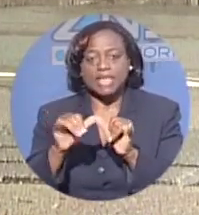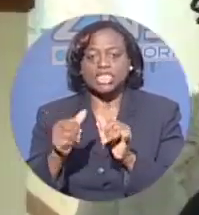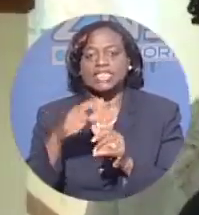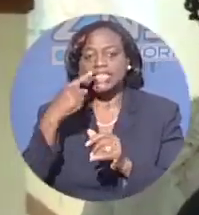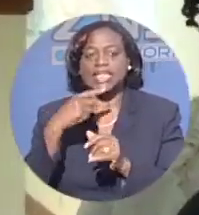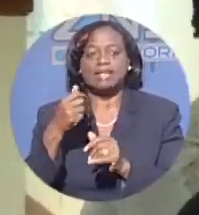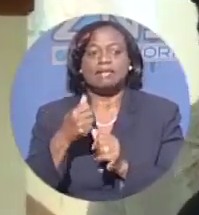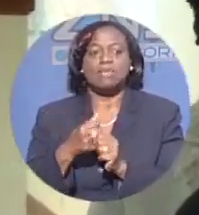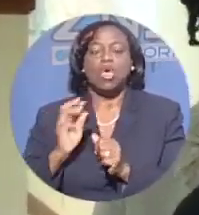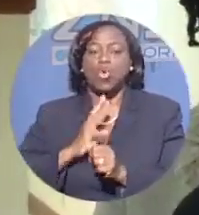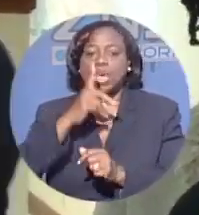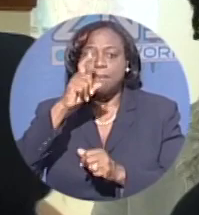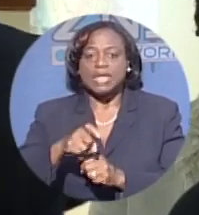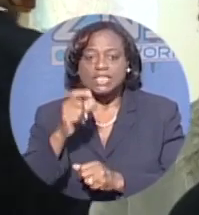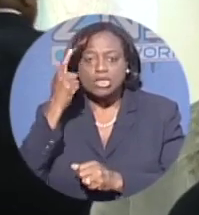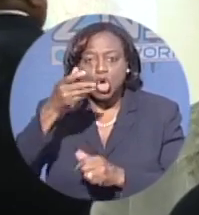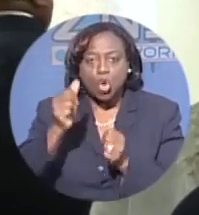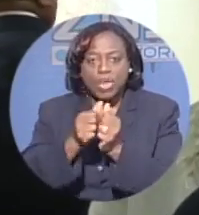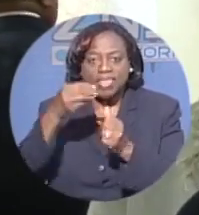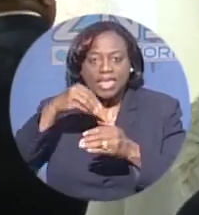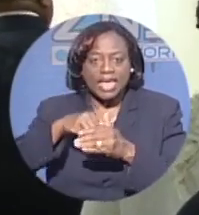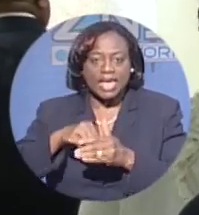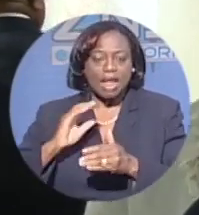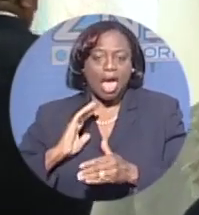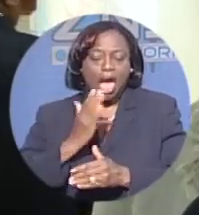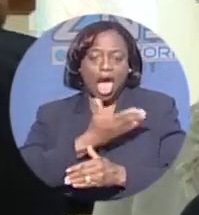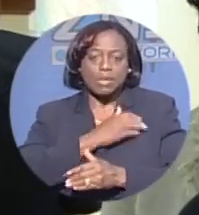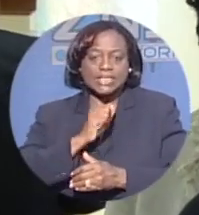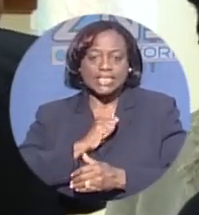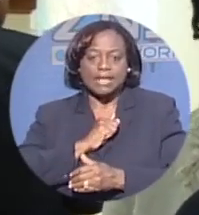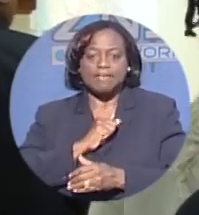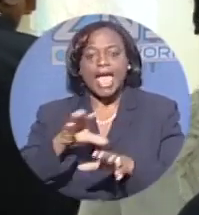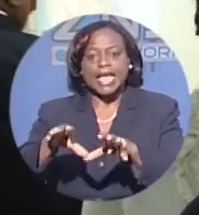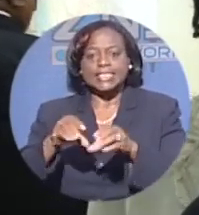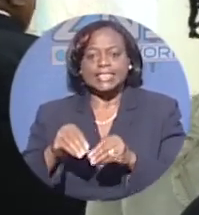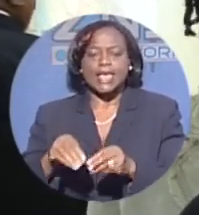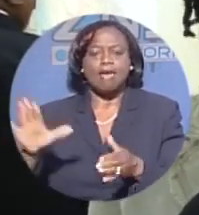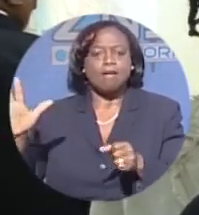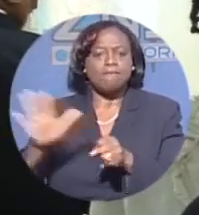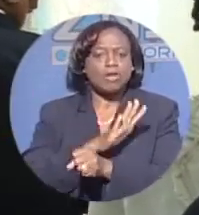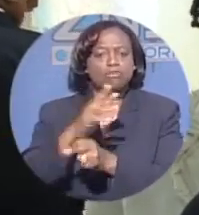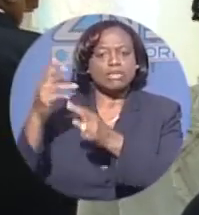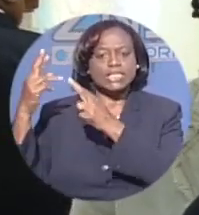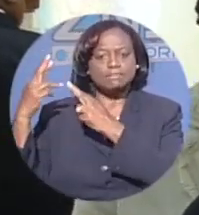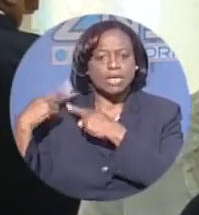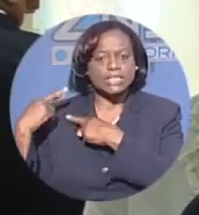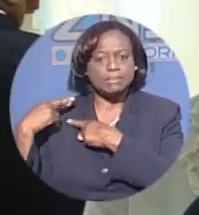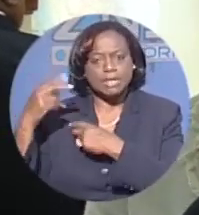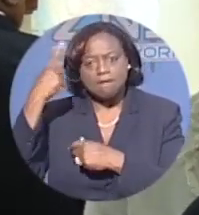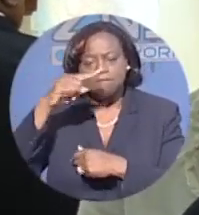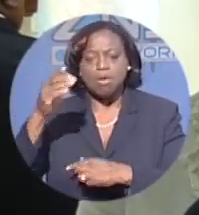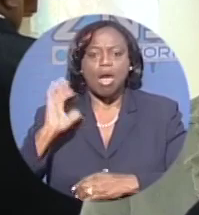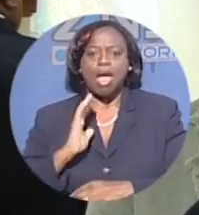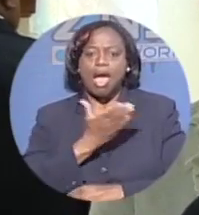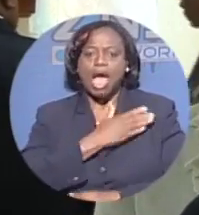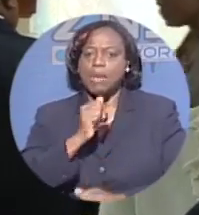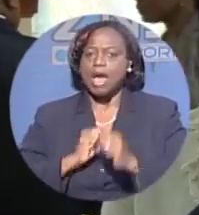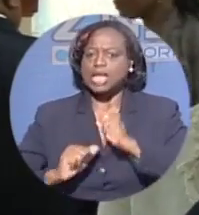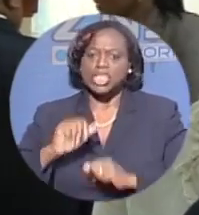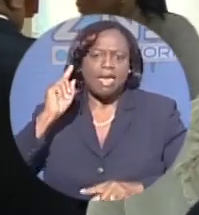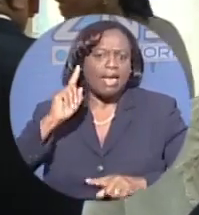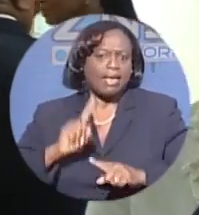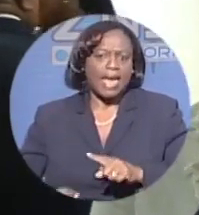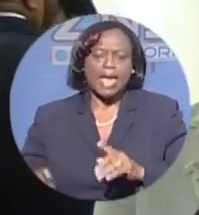crime. We have to look within ourselves. We have to take full responsibility for our own actions. We can't keep blaming the government,